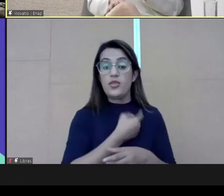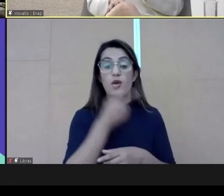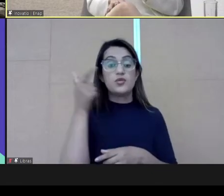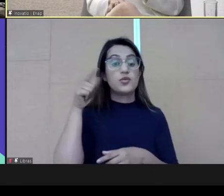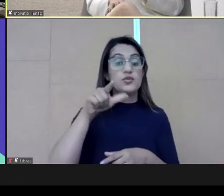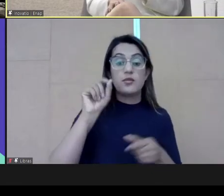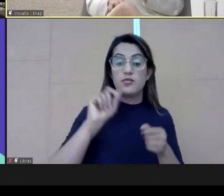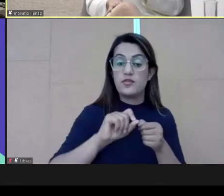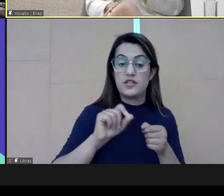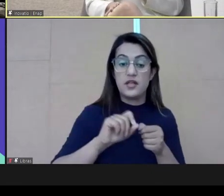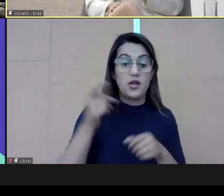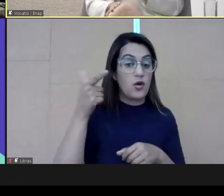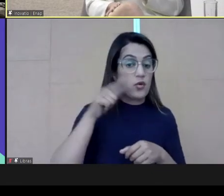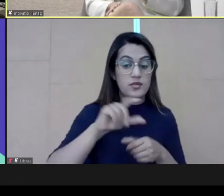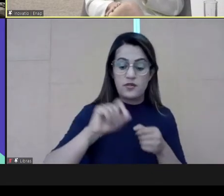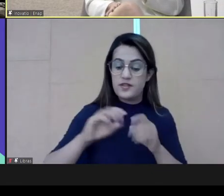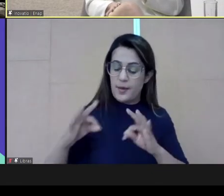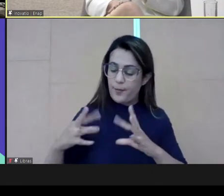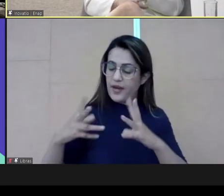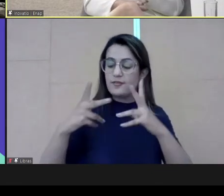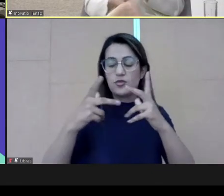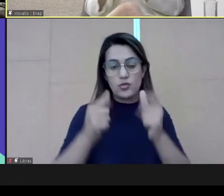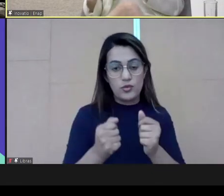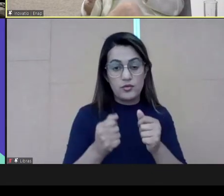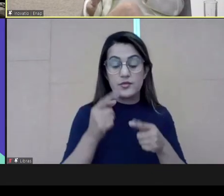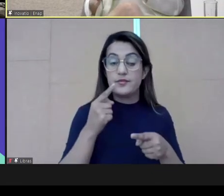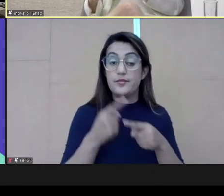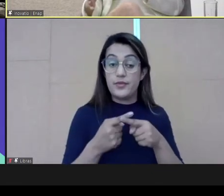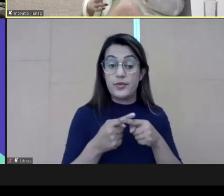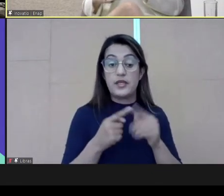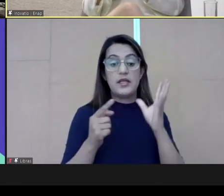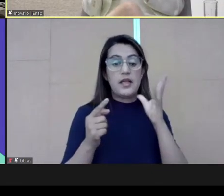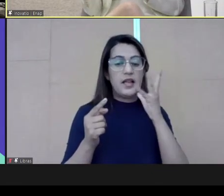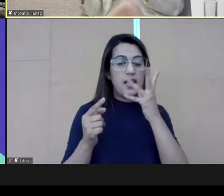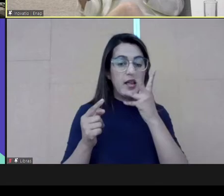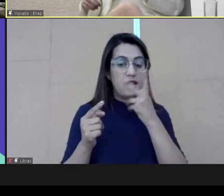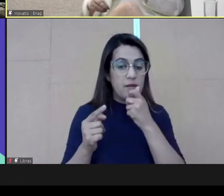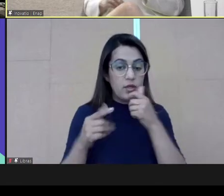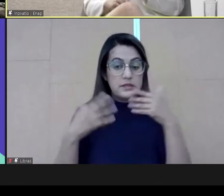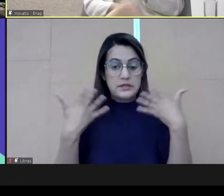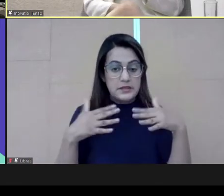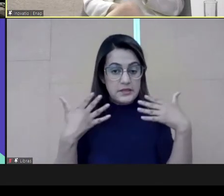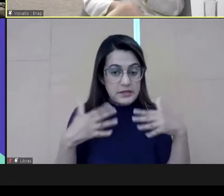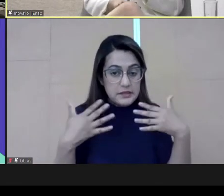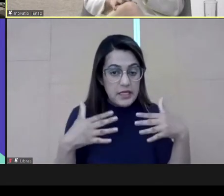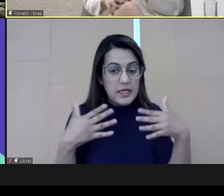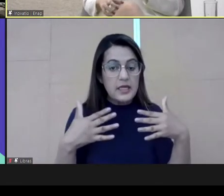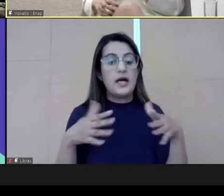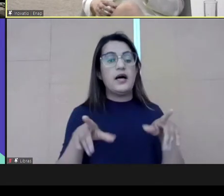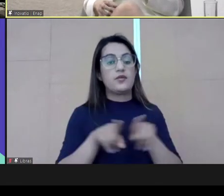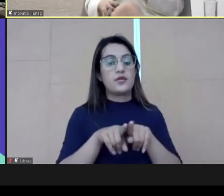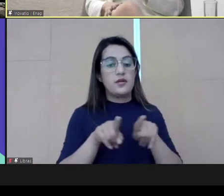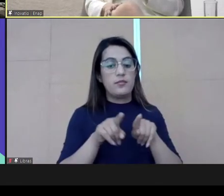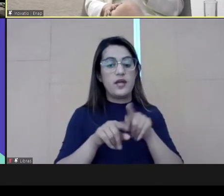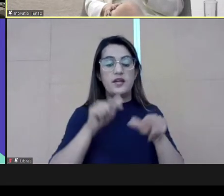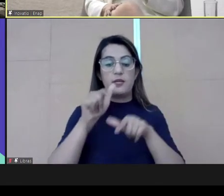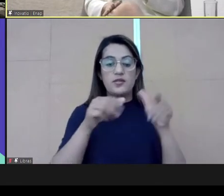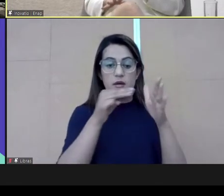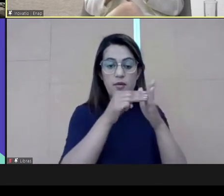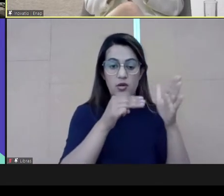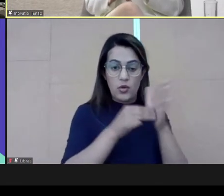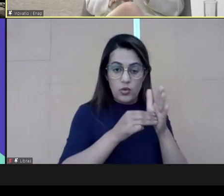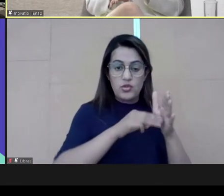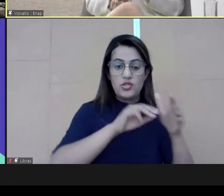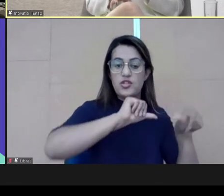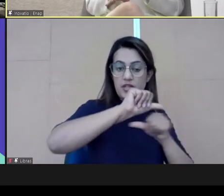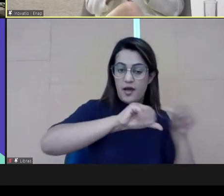we could do that for this program. We cannot do for all the programs because it takes a long time and it's expensive.